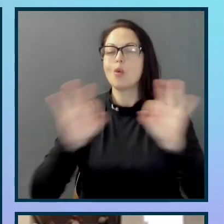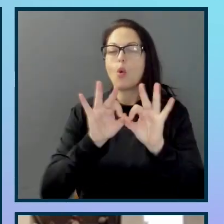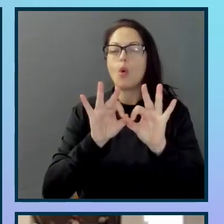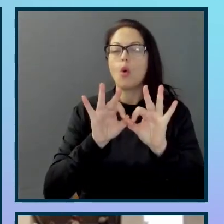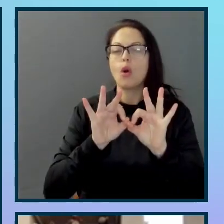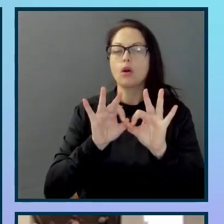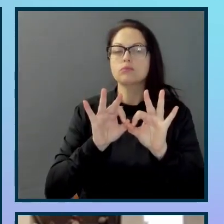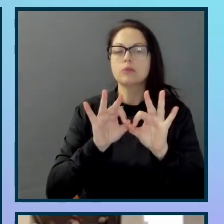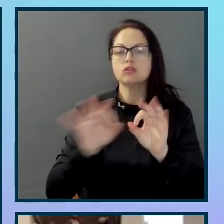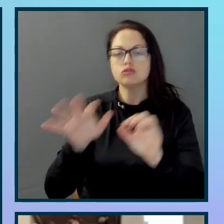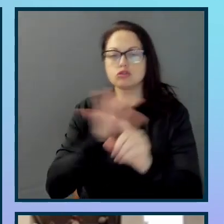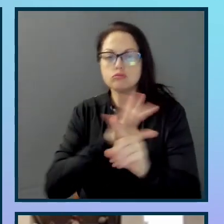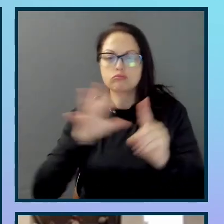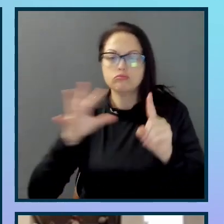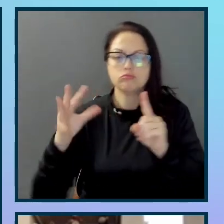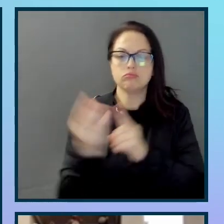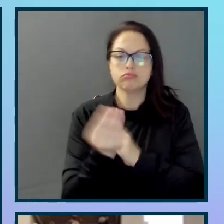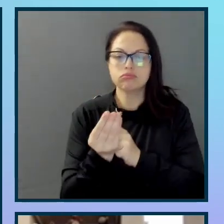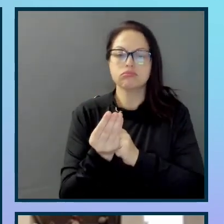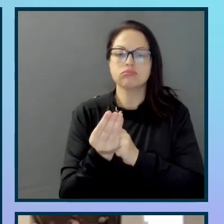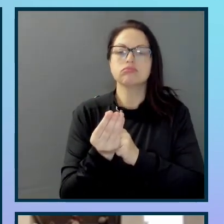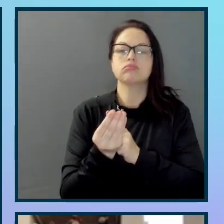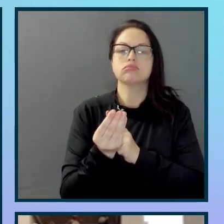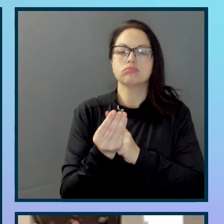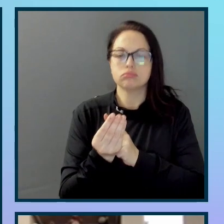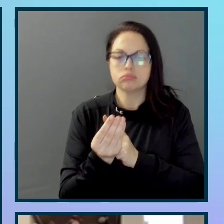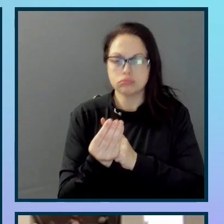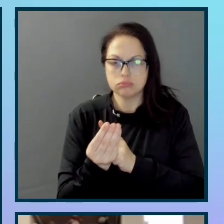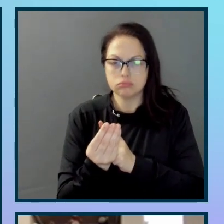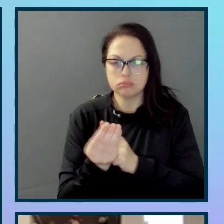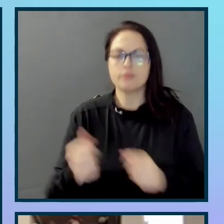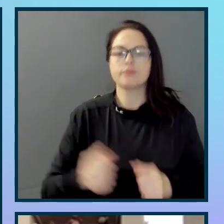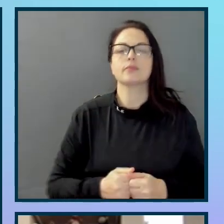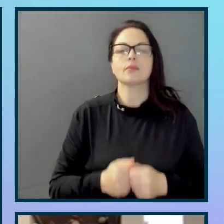conversation to identify where knowledge and ability is missing.